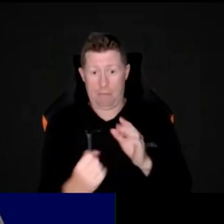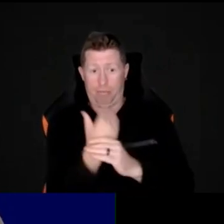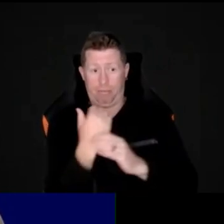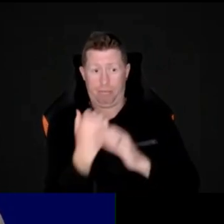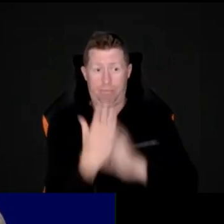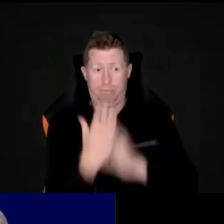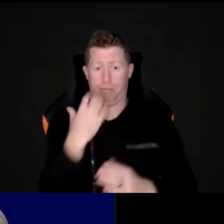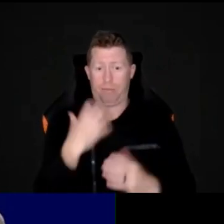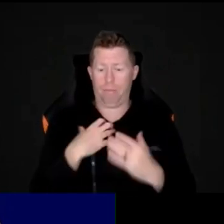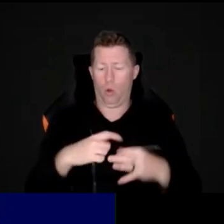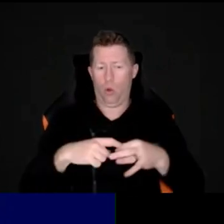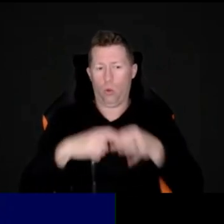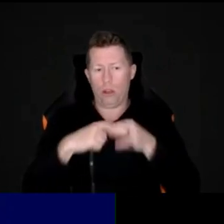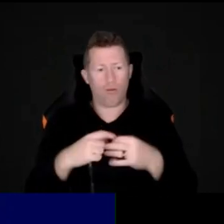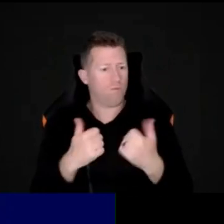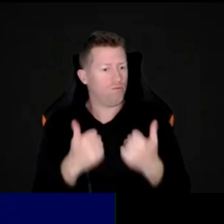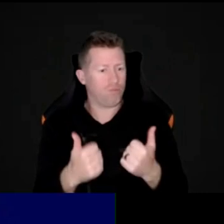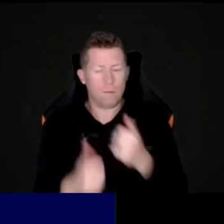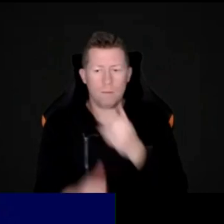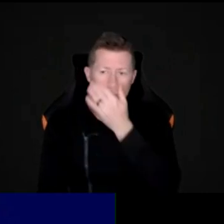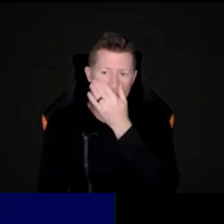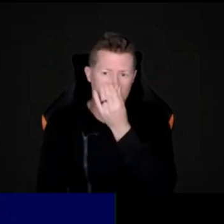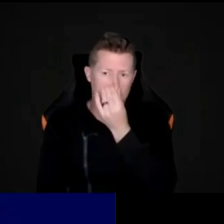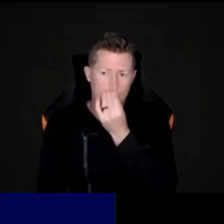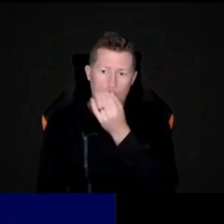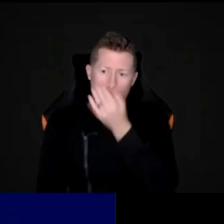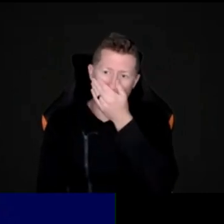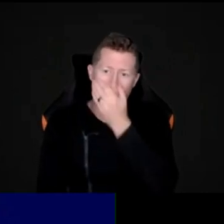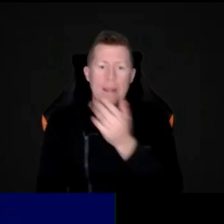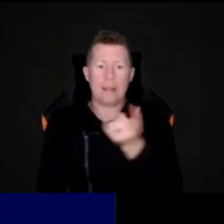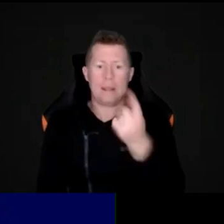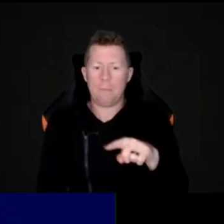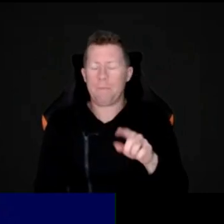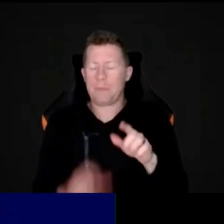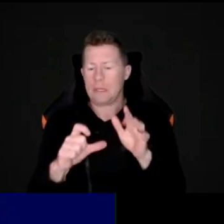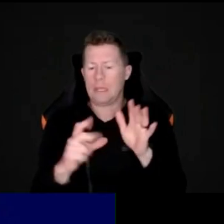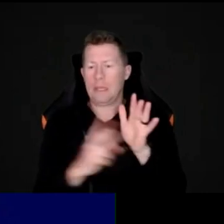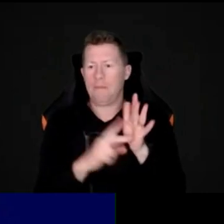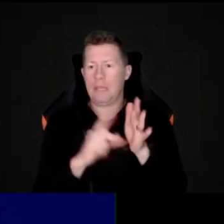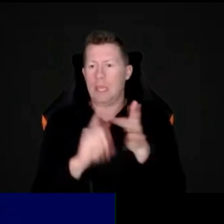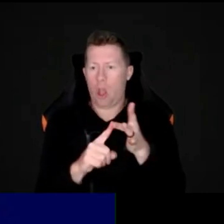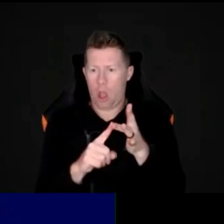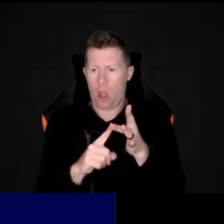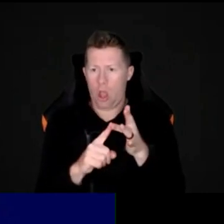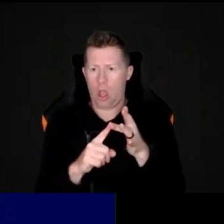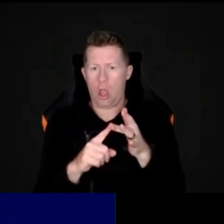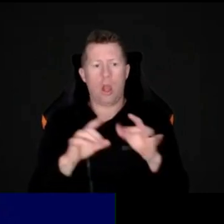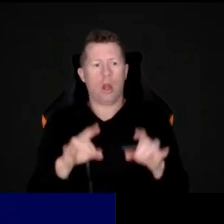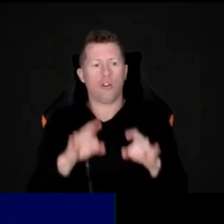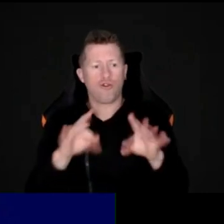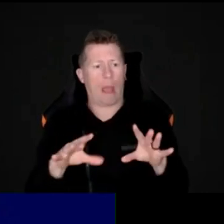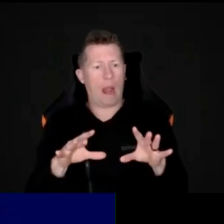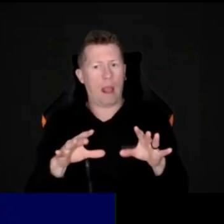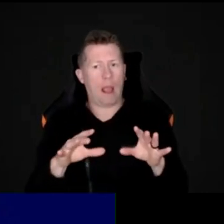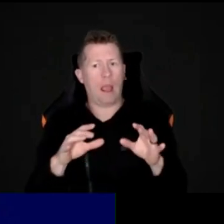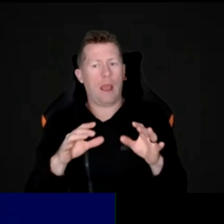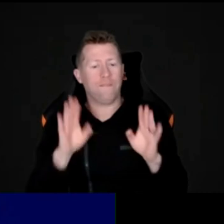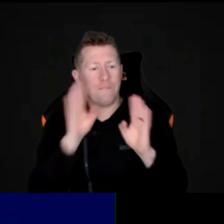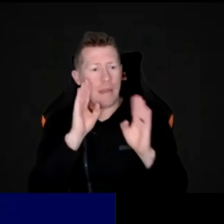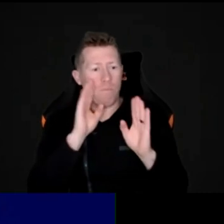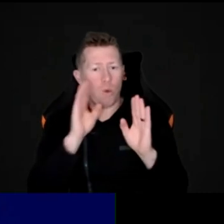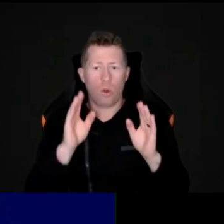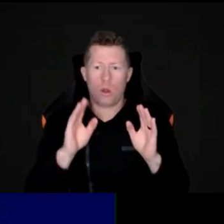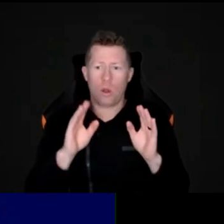through. So it says the CVI Community Australia Facebook page is wonderful.